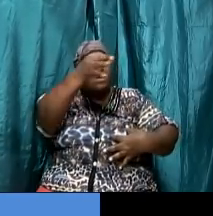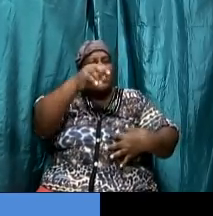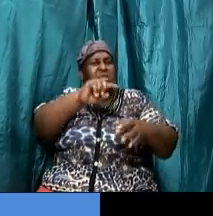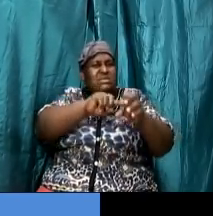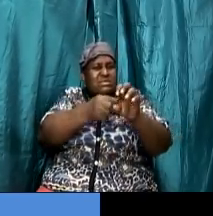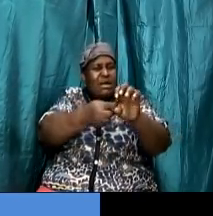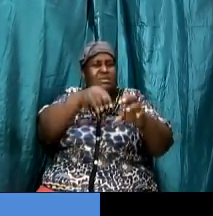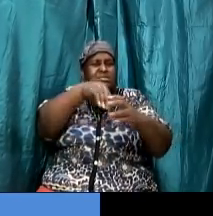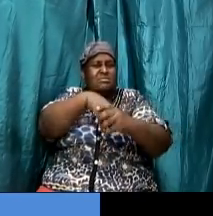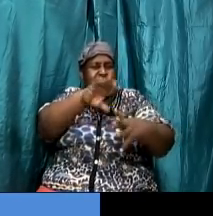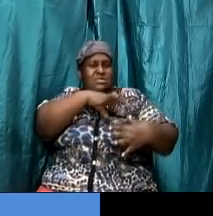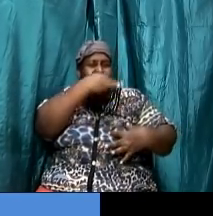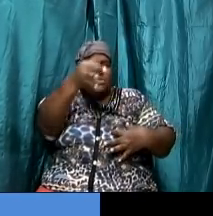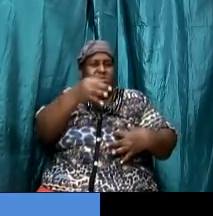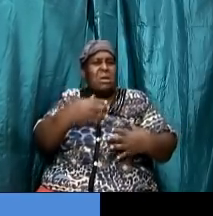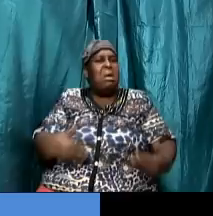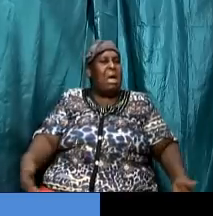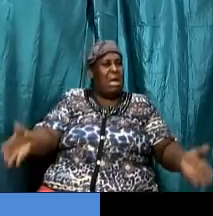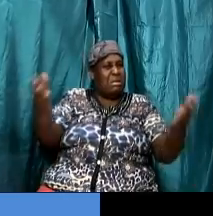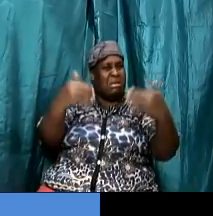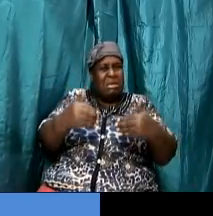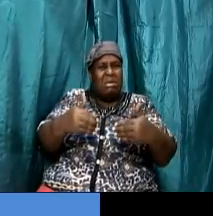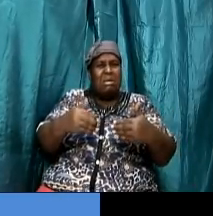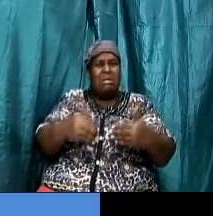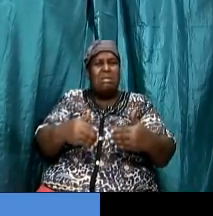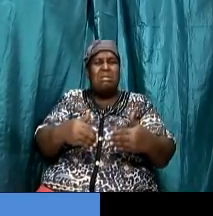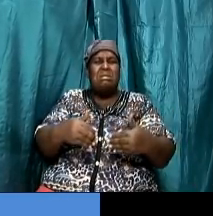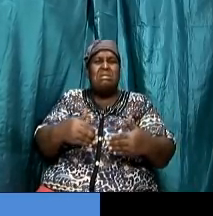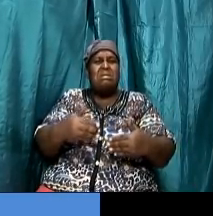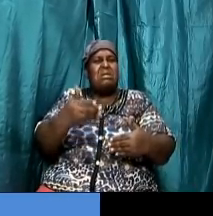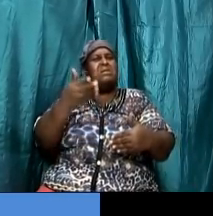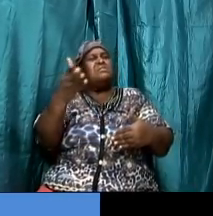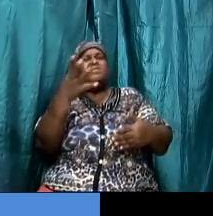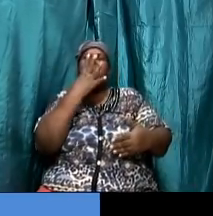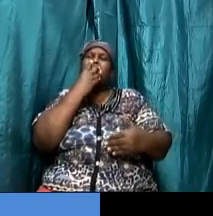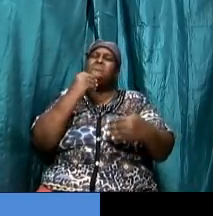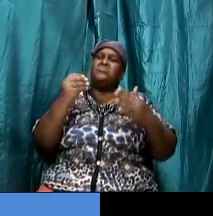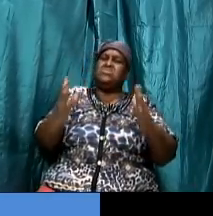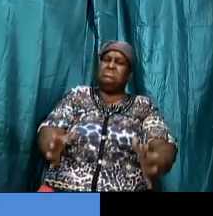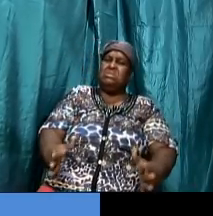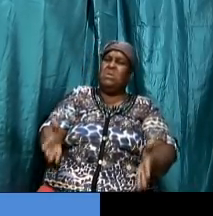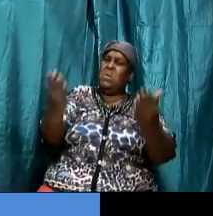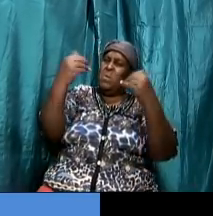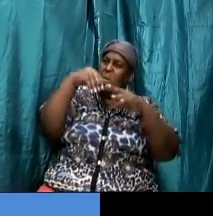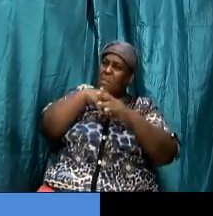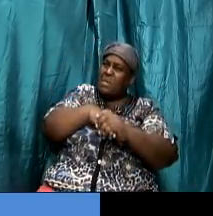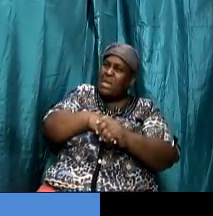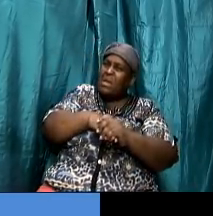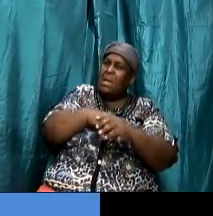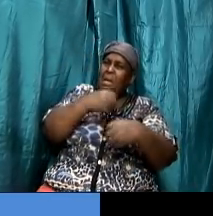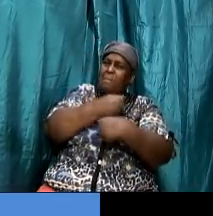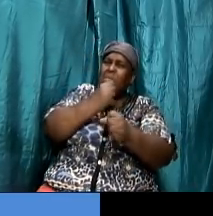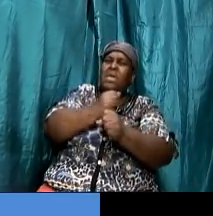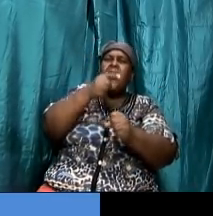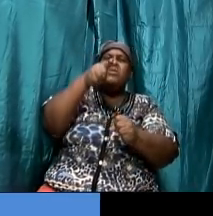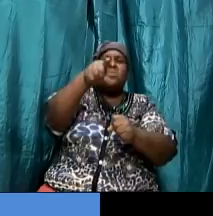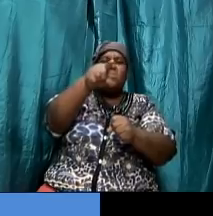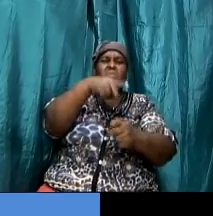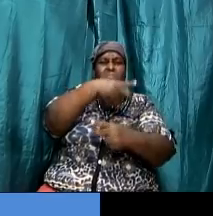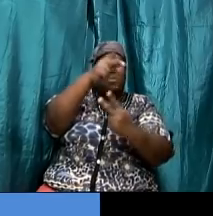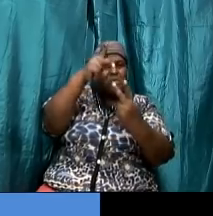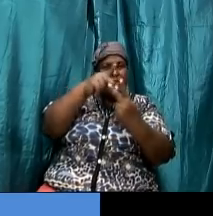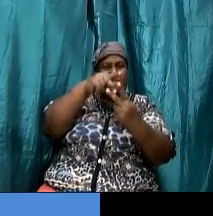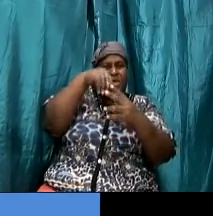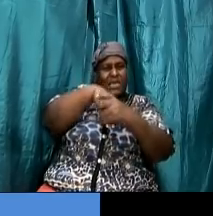spirit and here it is that these jewish judaizers came in and i know making you perfect in the flesh